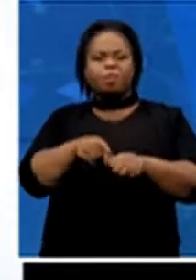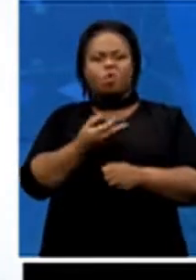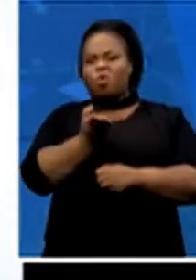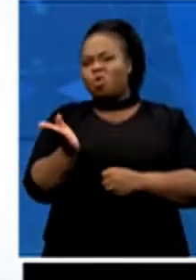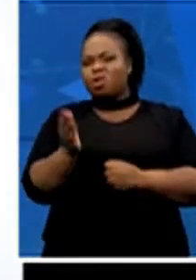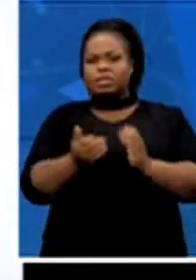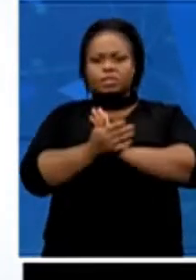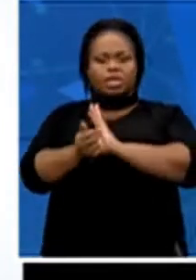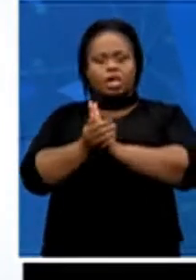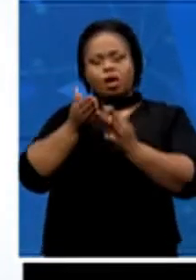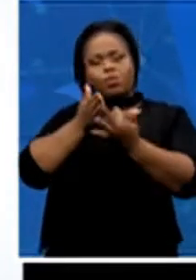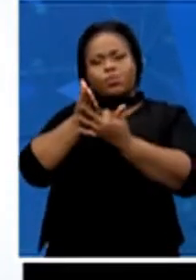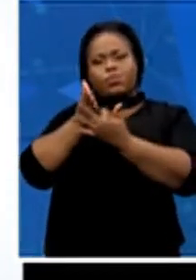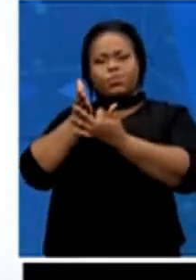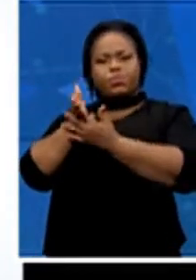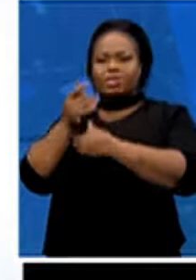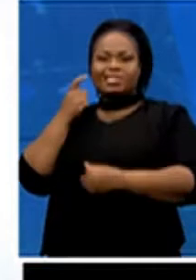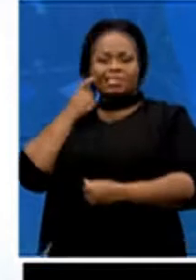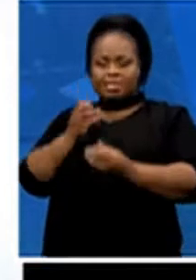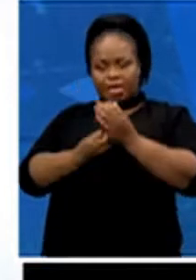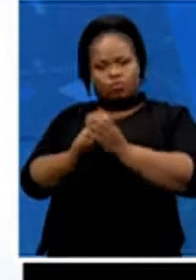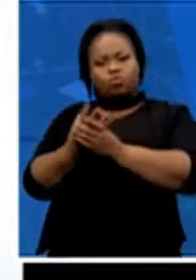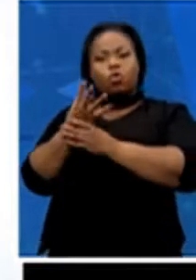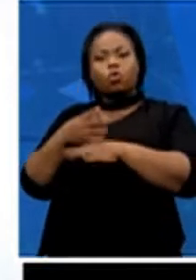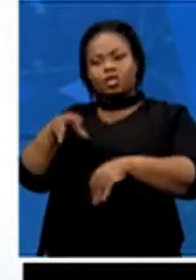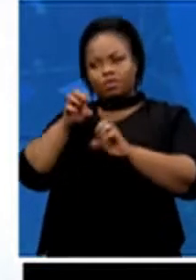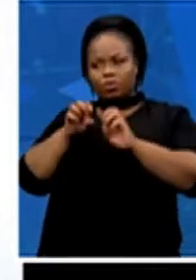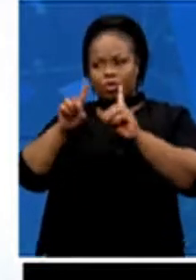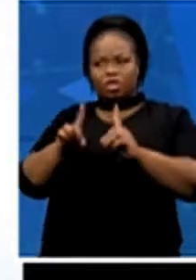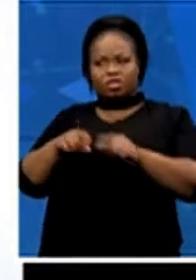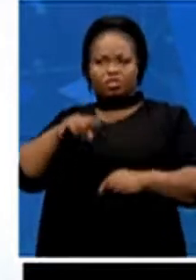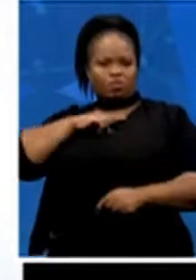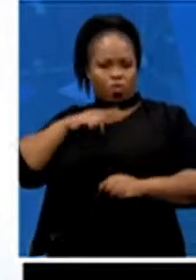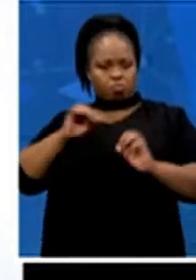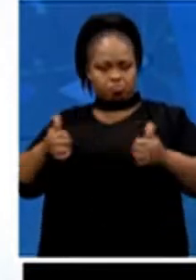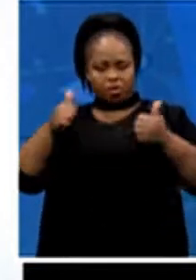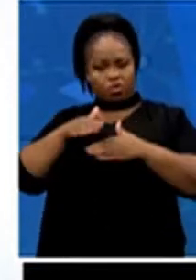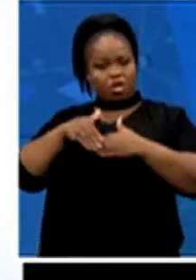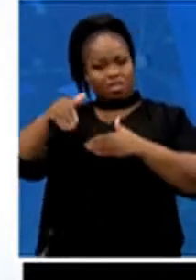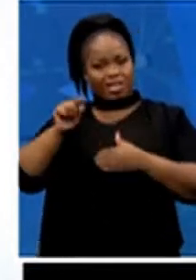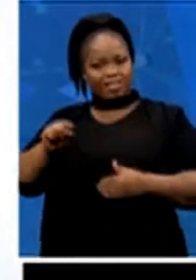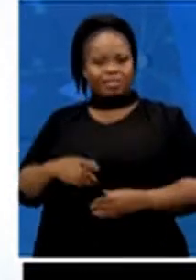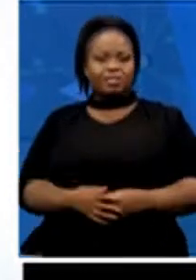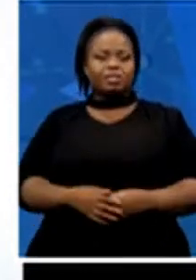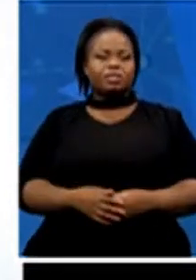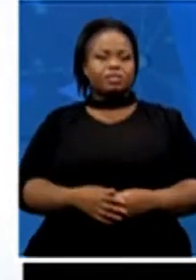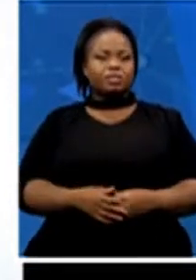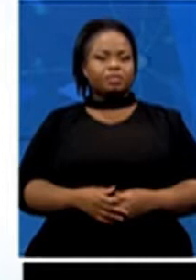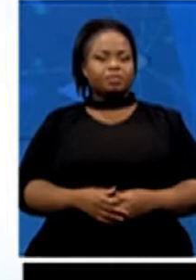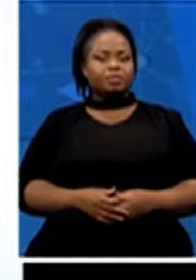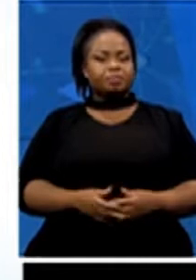emotionally, educationally, as well as with their cricket. And so as we are aware,